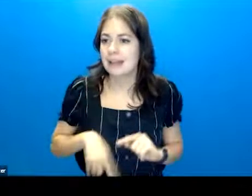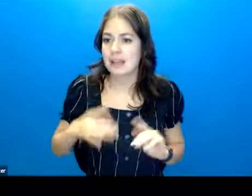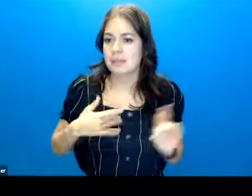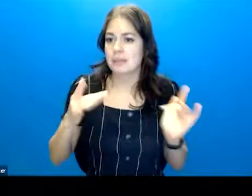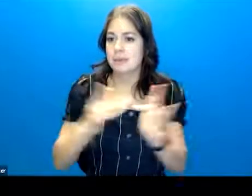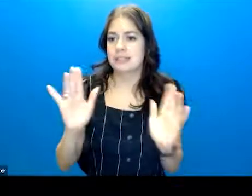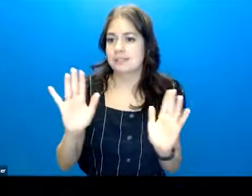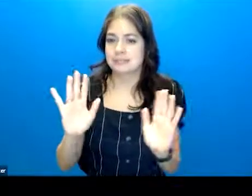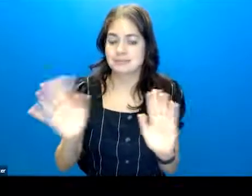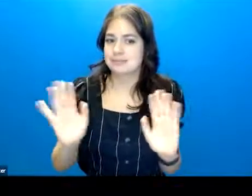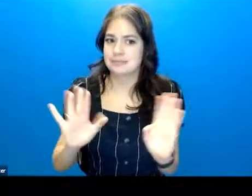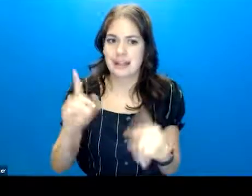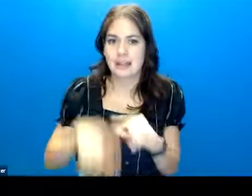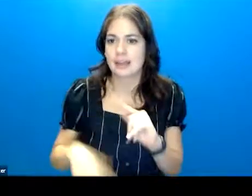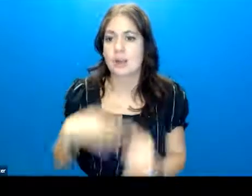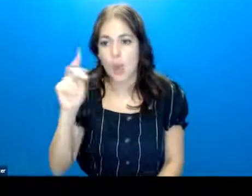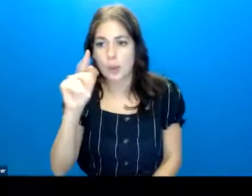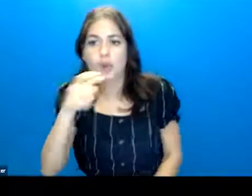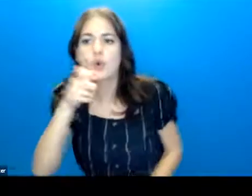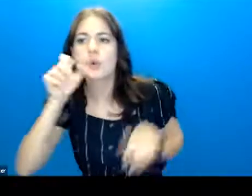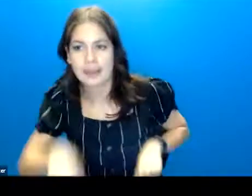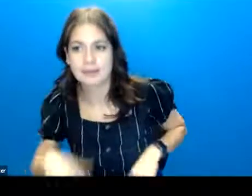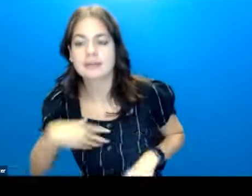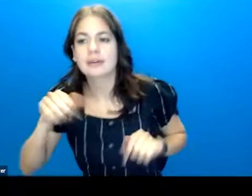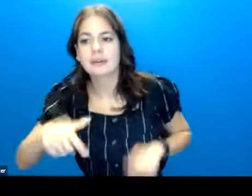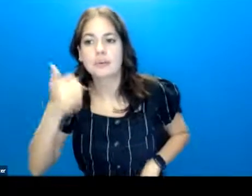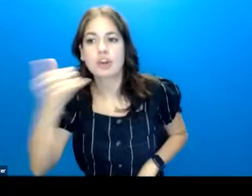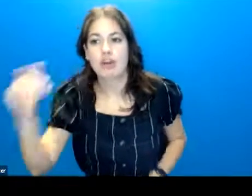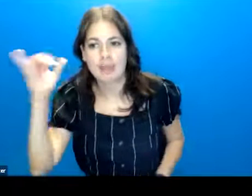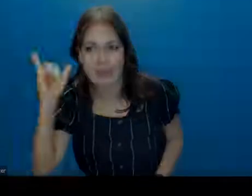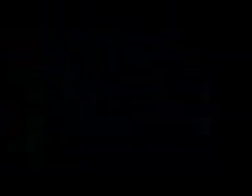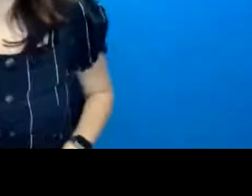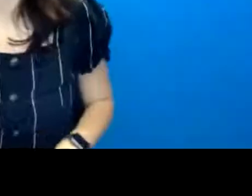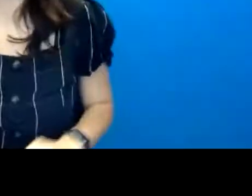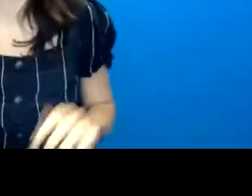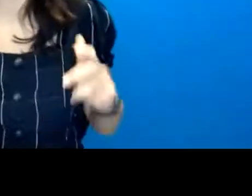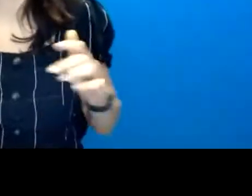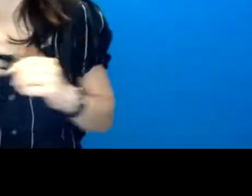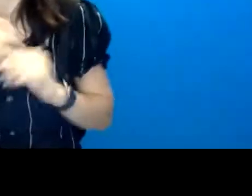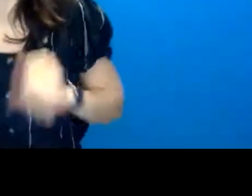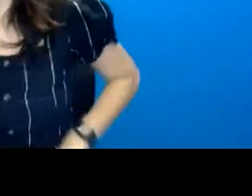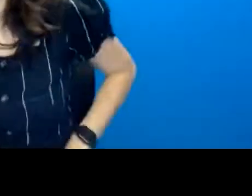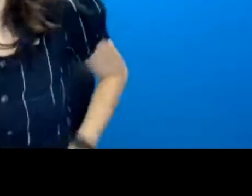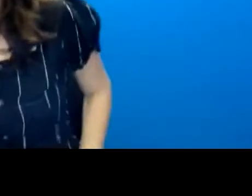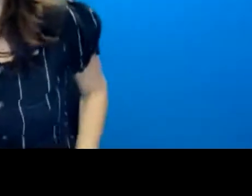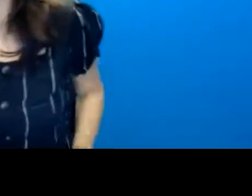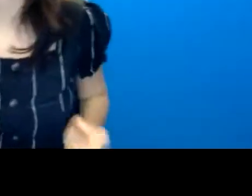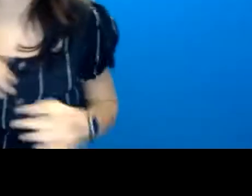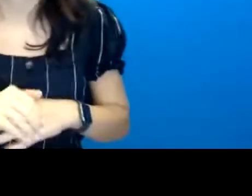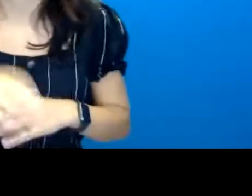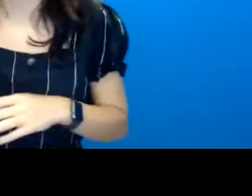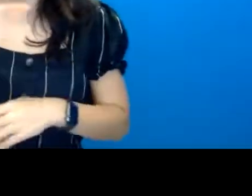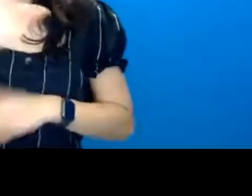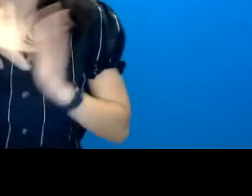primary person. Okay, great. Who can't, oh, can we call in the aunt? Can we call in your aunt? Right. So it's, your